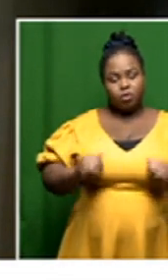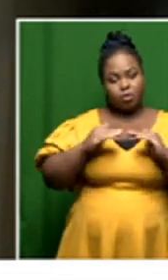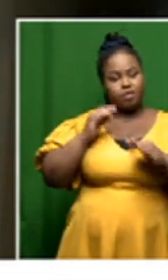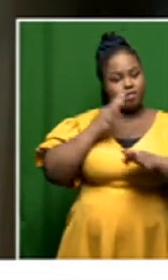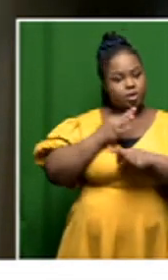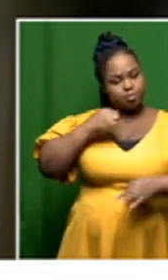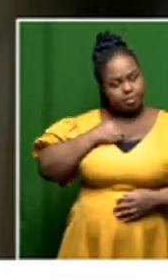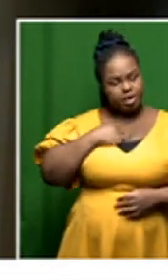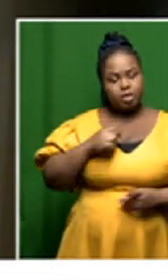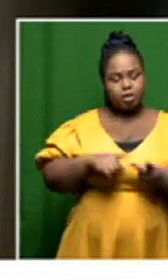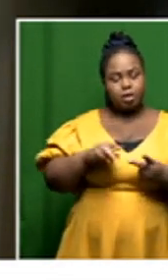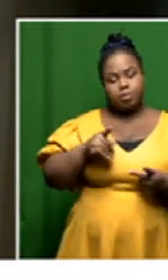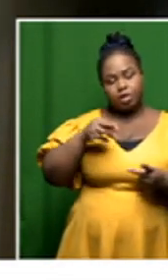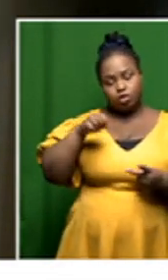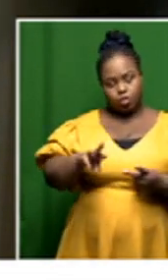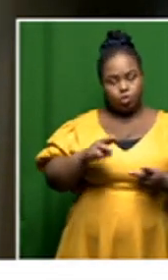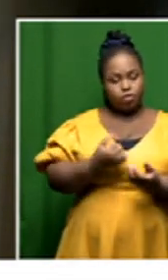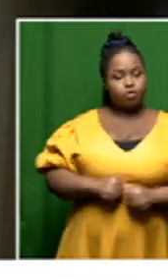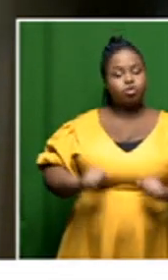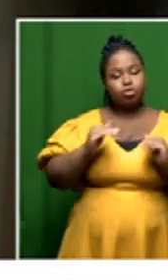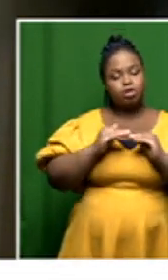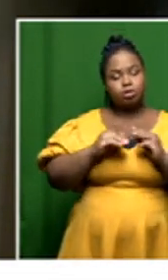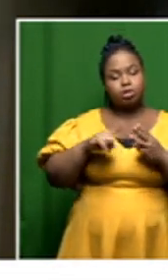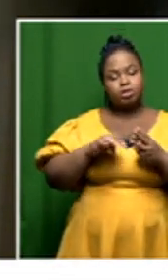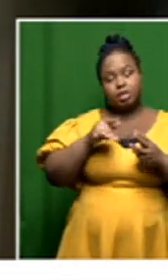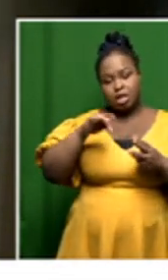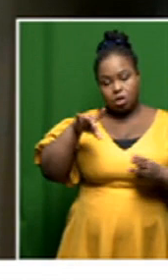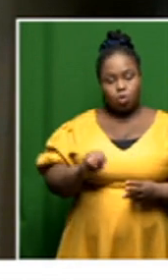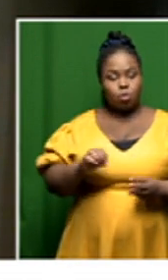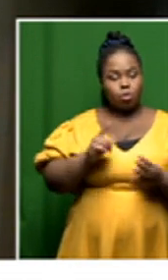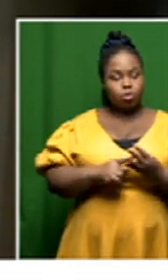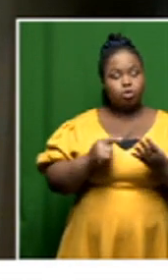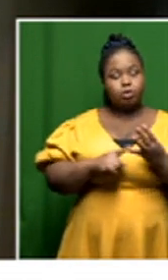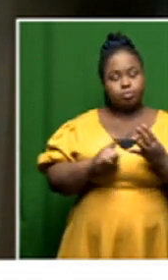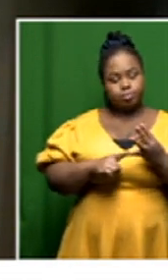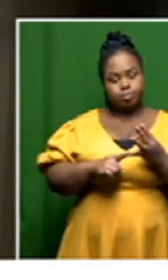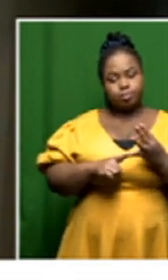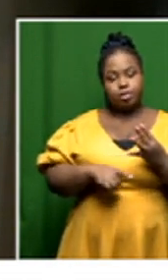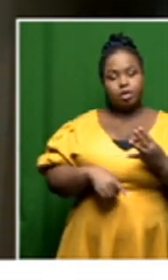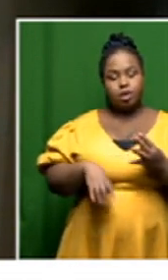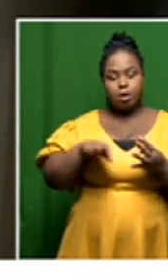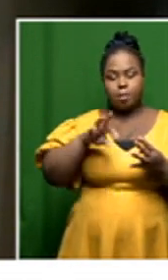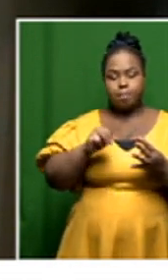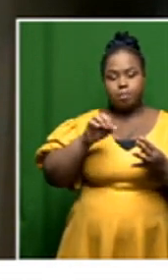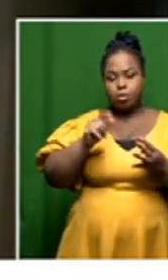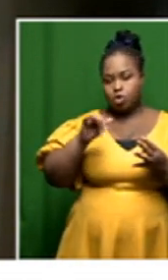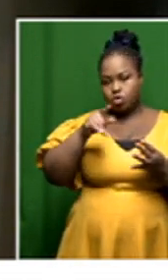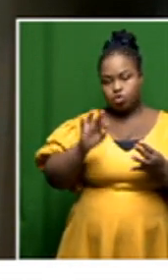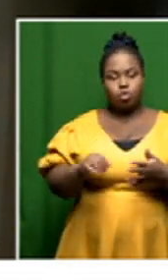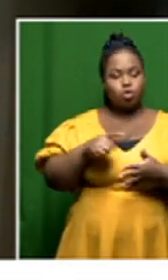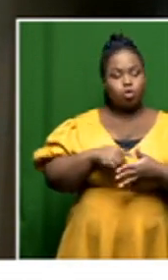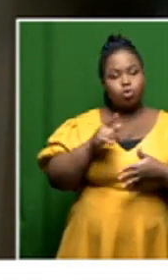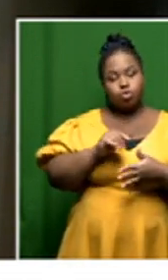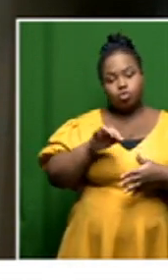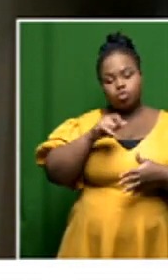justice for methi goniwa it is justice for stradon fauli it is justice for stradon uh svarum konto there's justice for